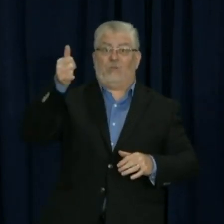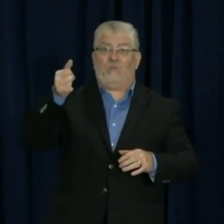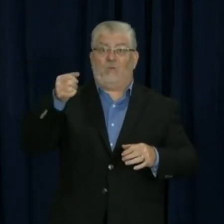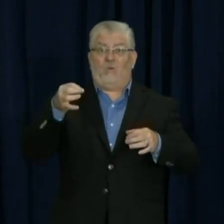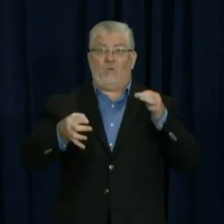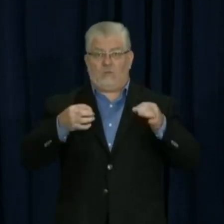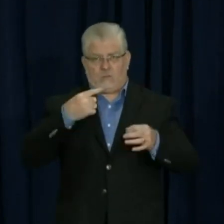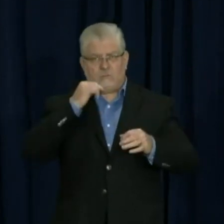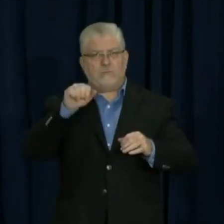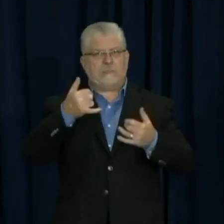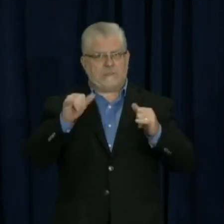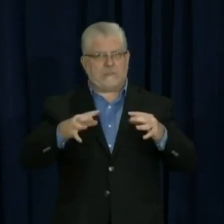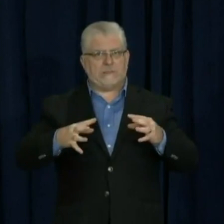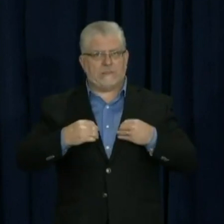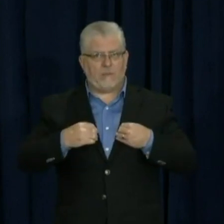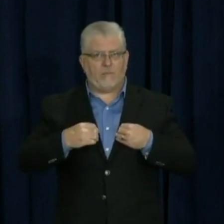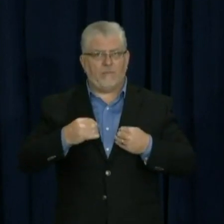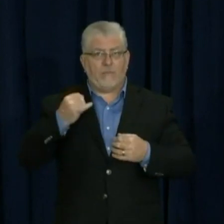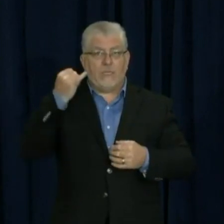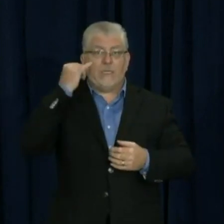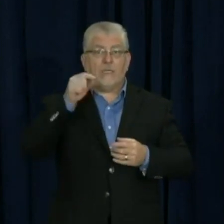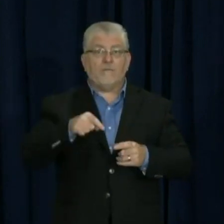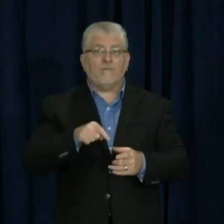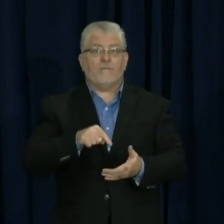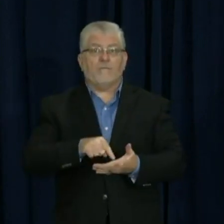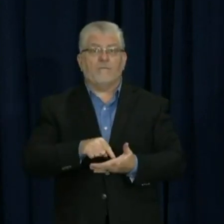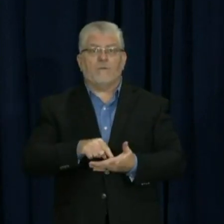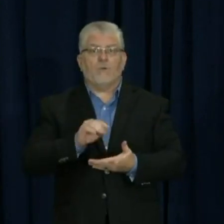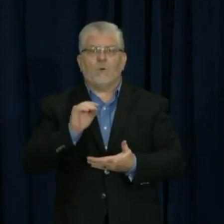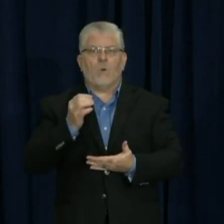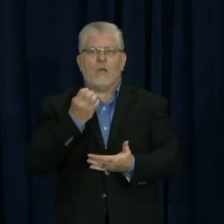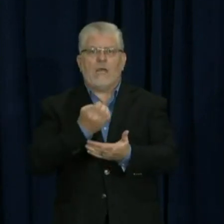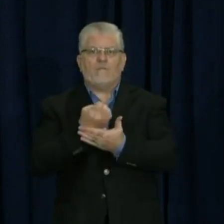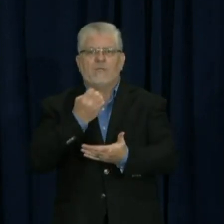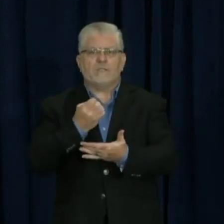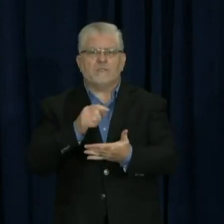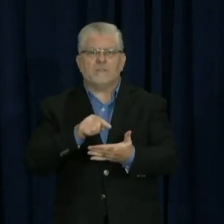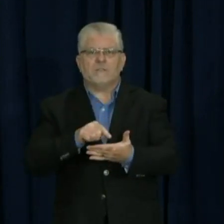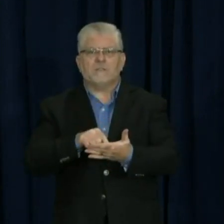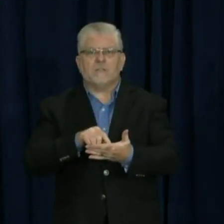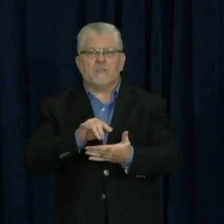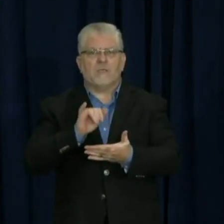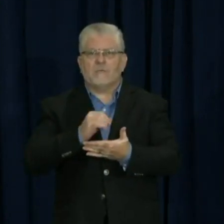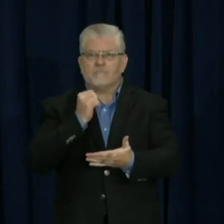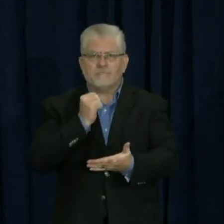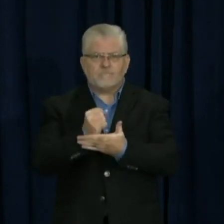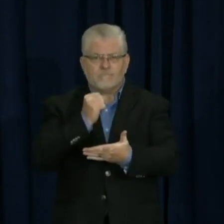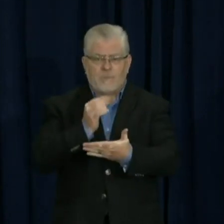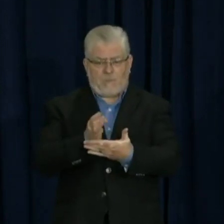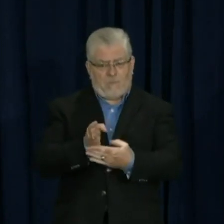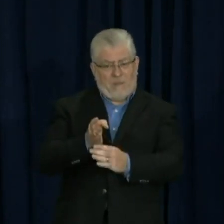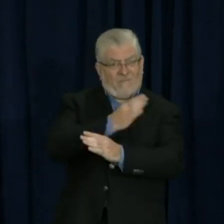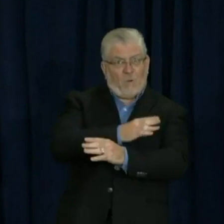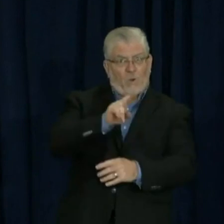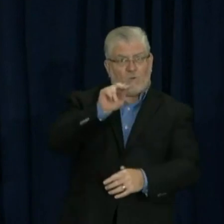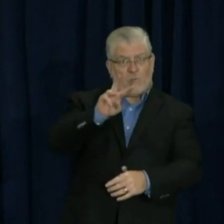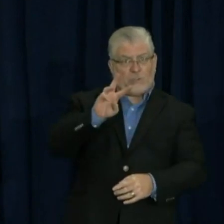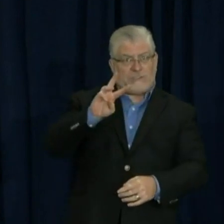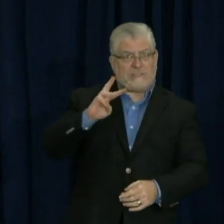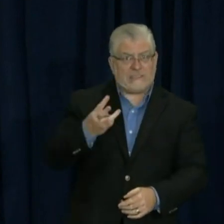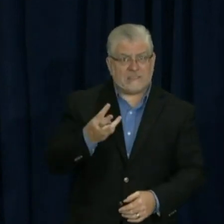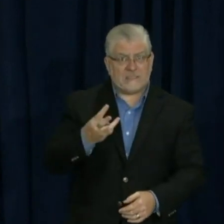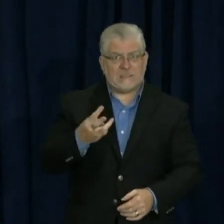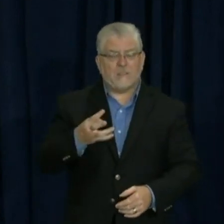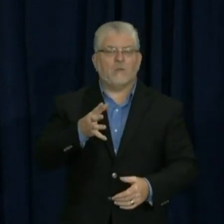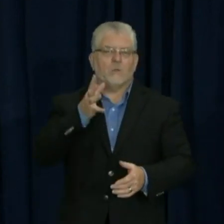that it was postmarked after November 3rd, as long as it's received by November 6th at 5 p.m., it will be counted. Yes. It's my